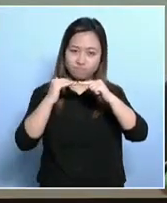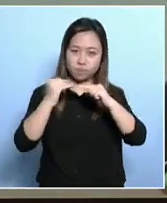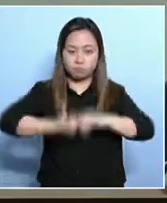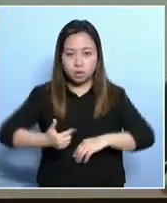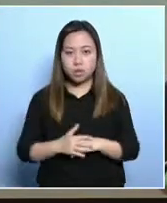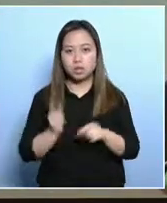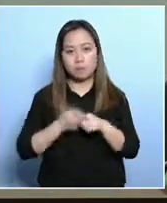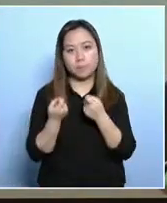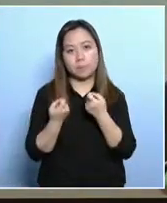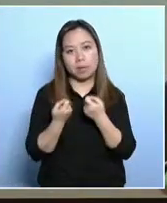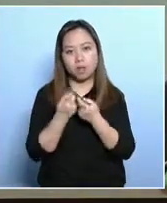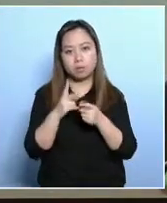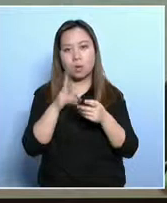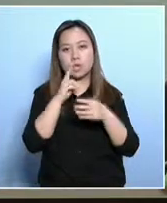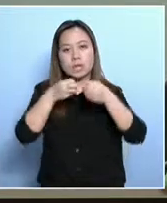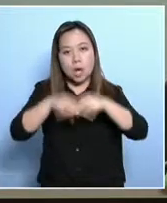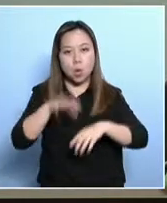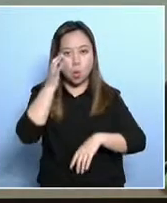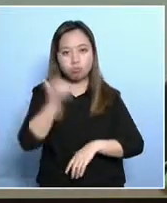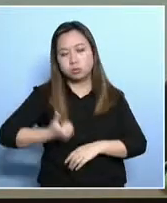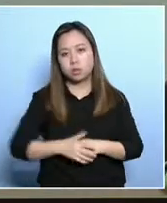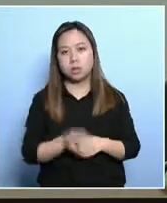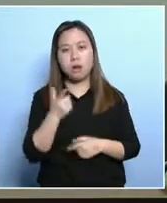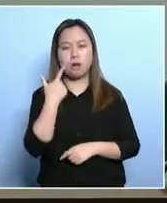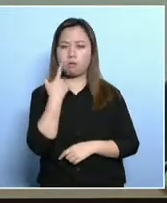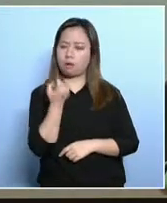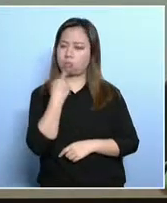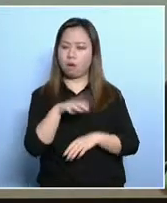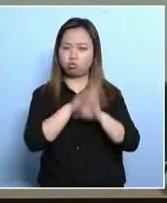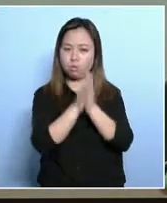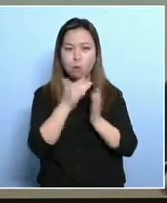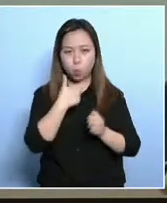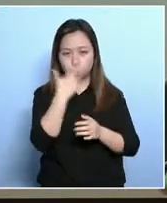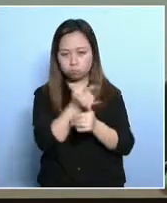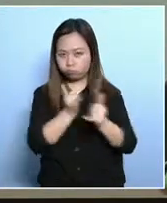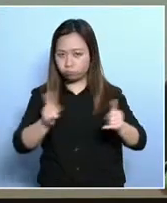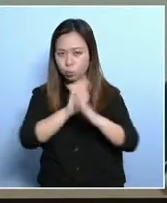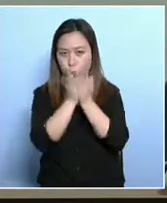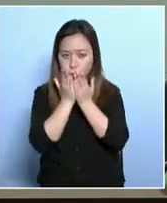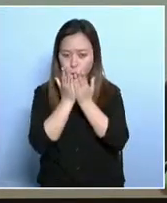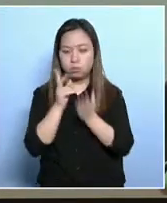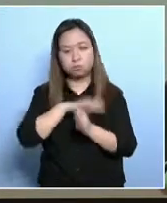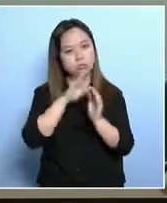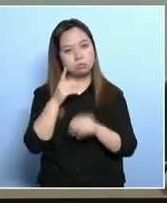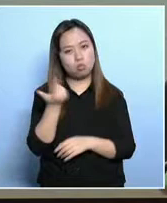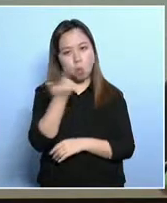let the poor people catch up with the median household income.